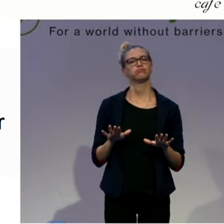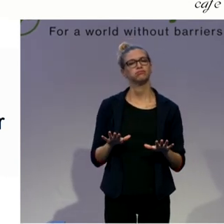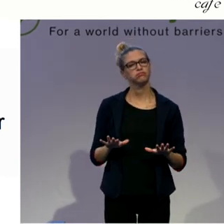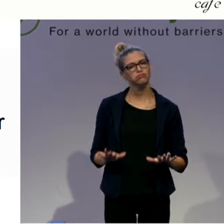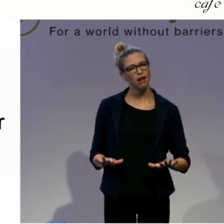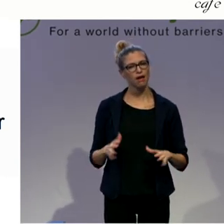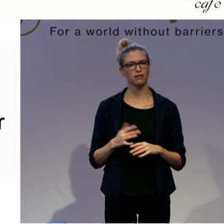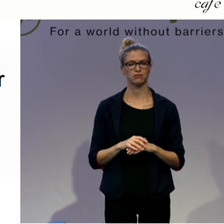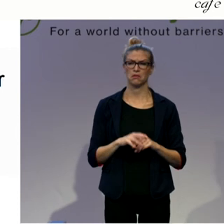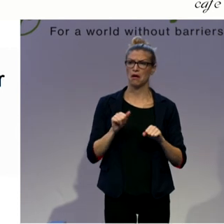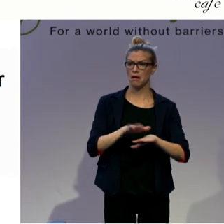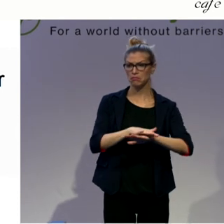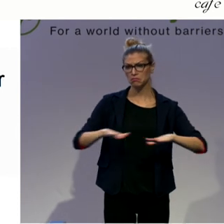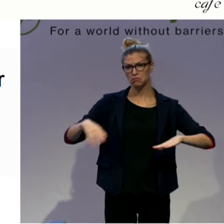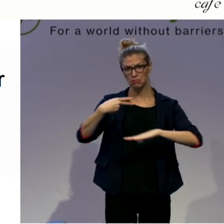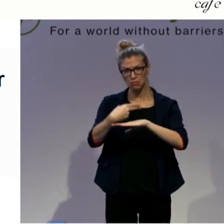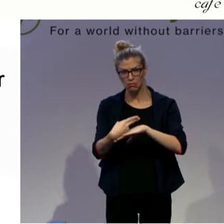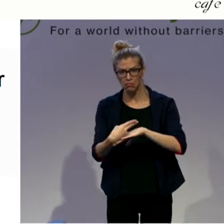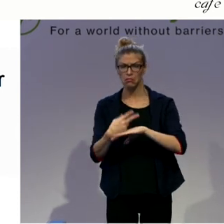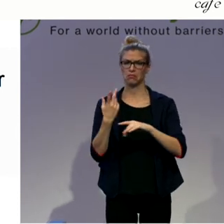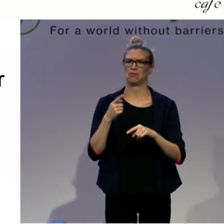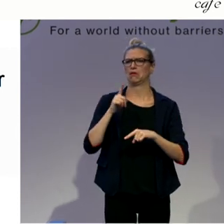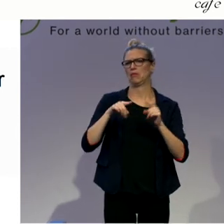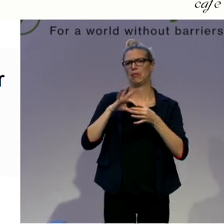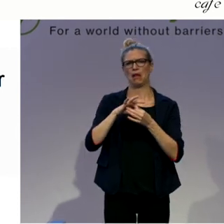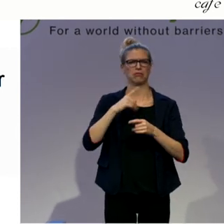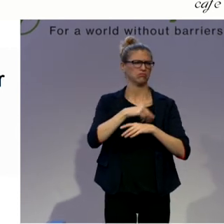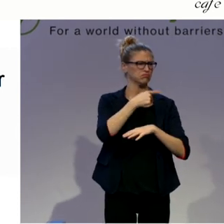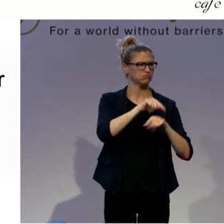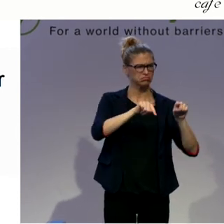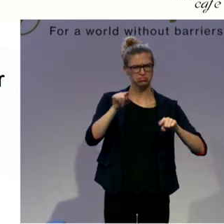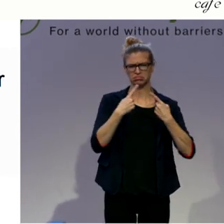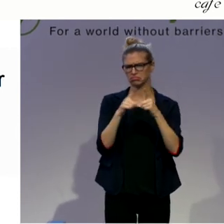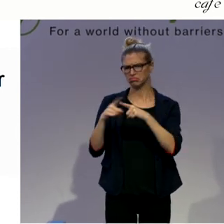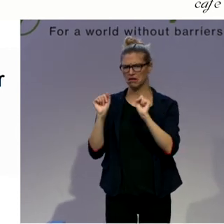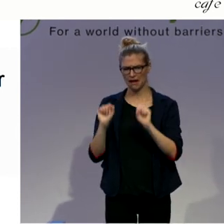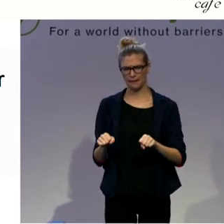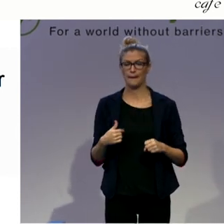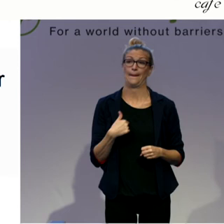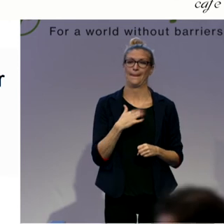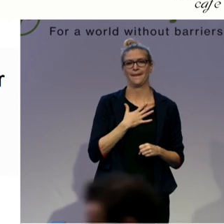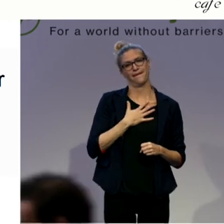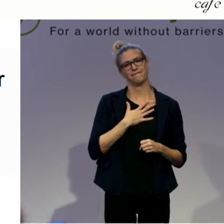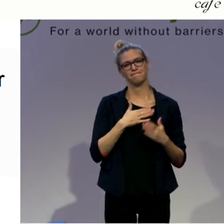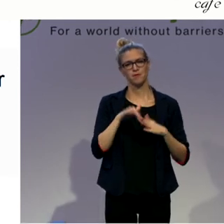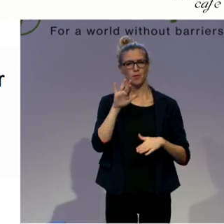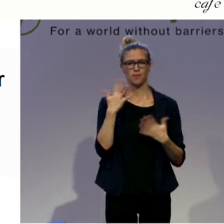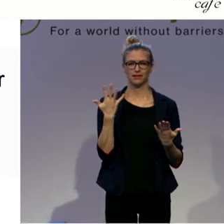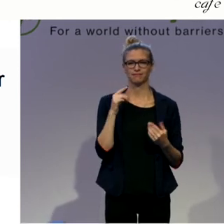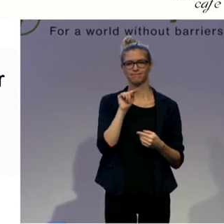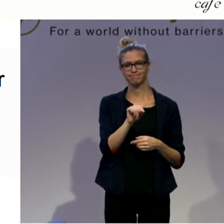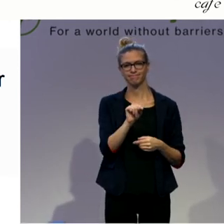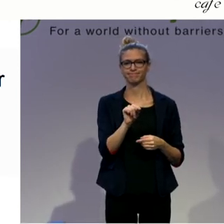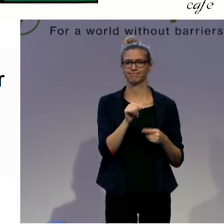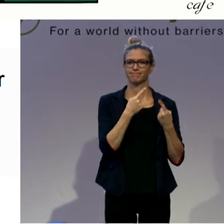usually done on the Pilates equipment. My favorite piece of equipment is reformer. It provides so much